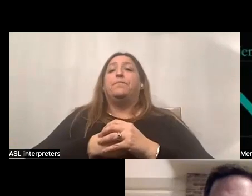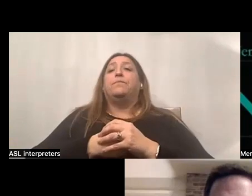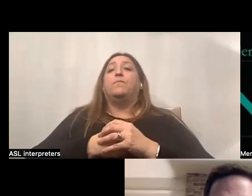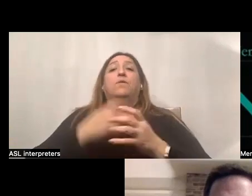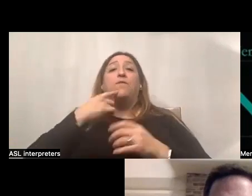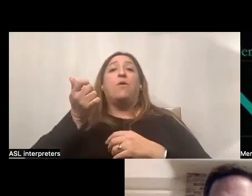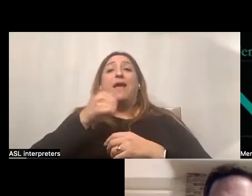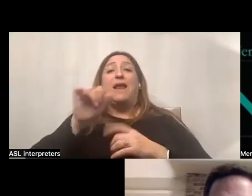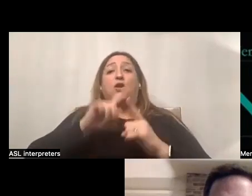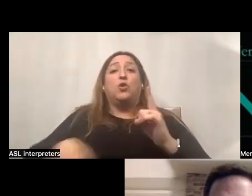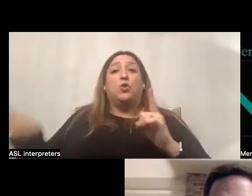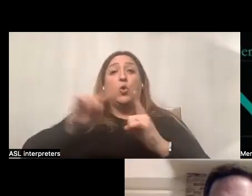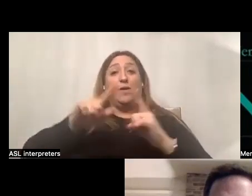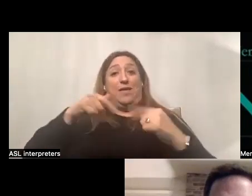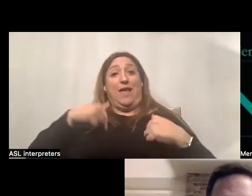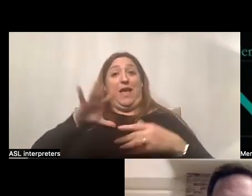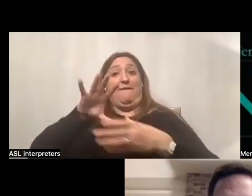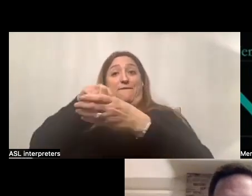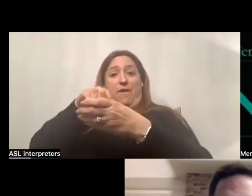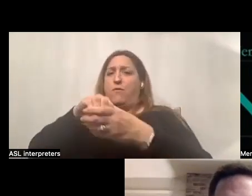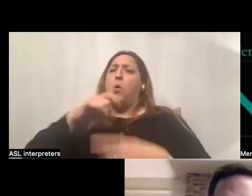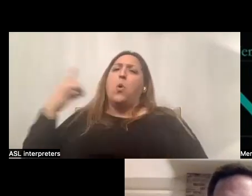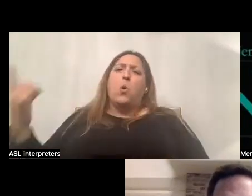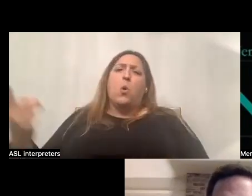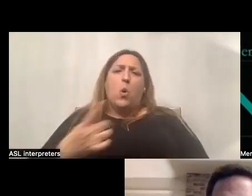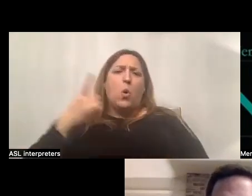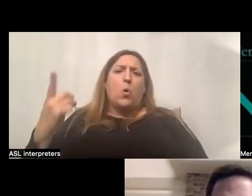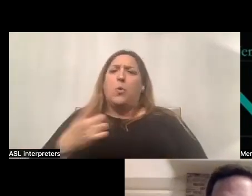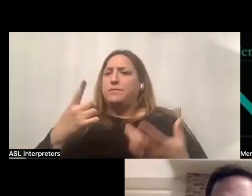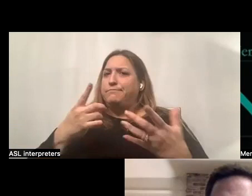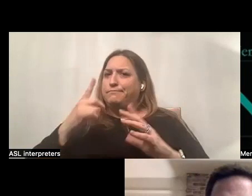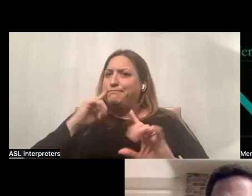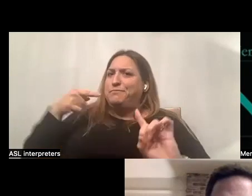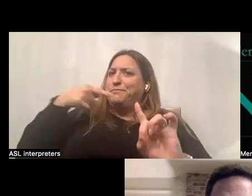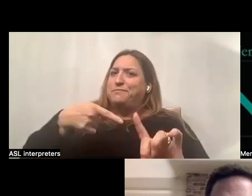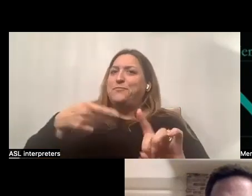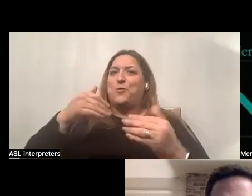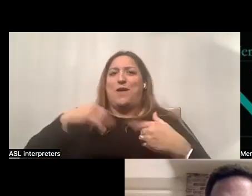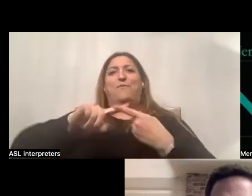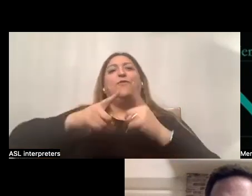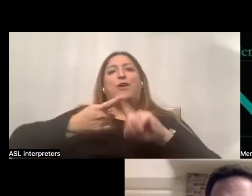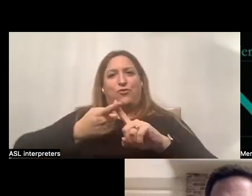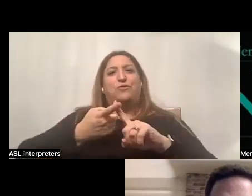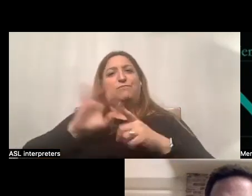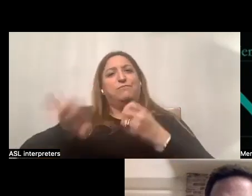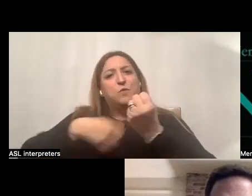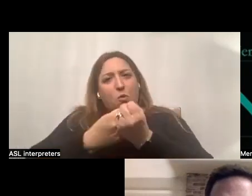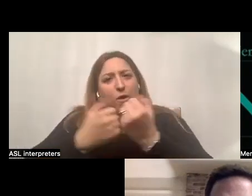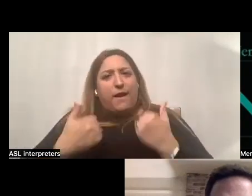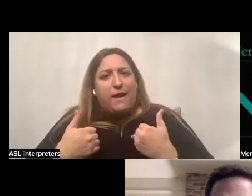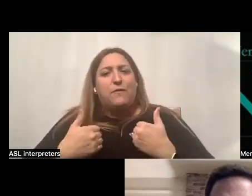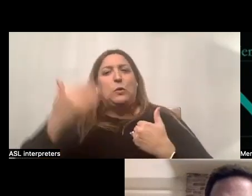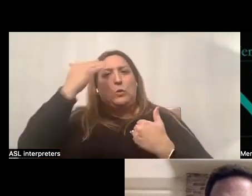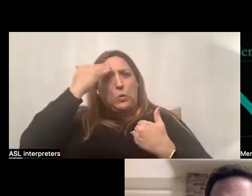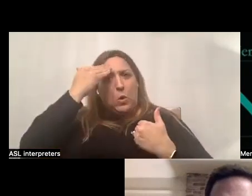circles that, that I've been involved in, it's always come down to, well, the purpose is to have friendships and to have support and to know that someone's got my